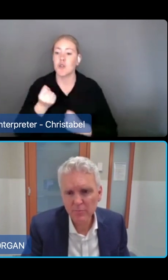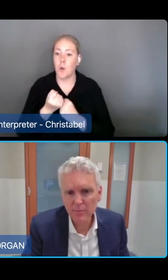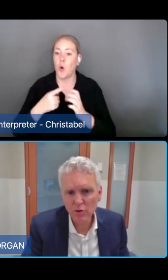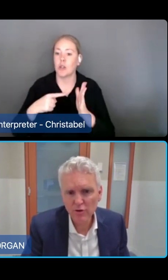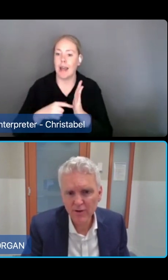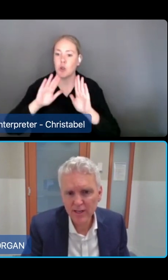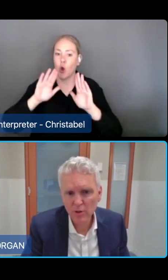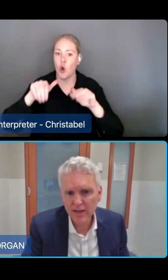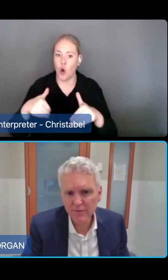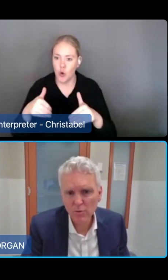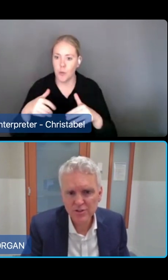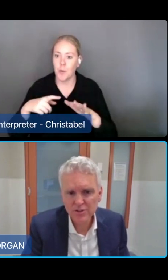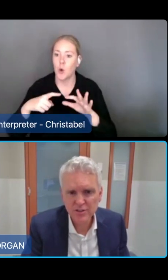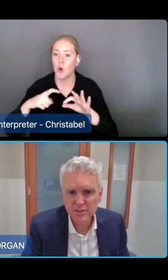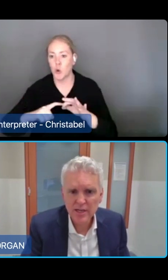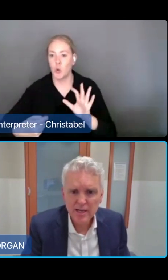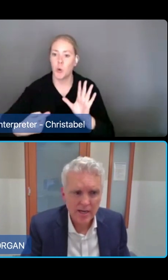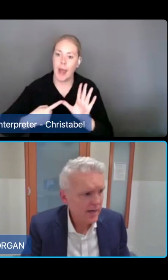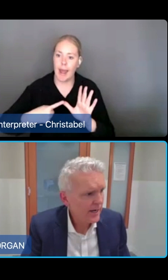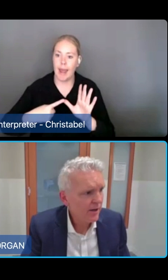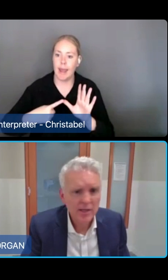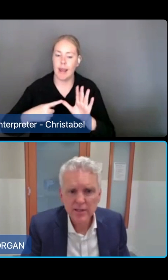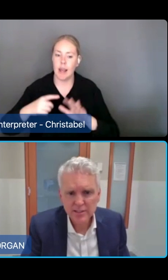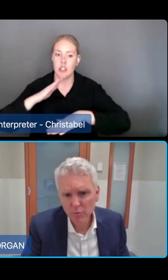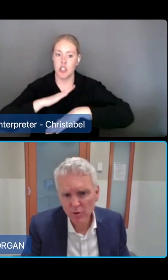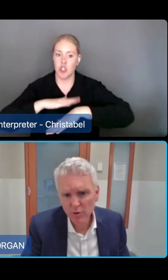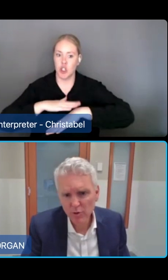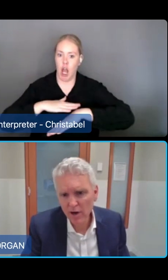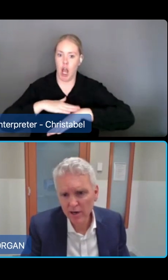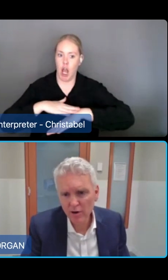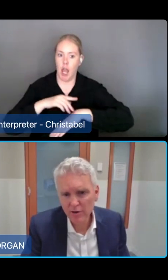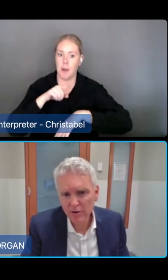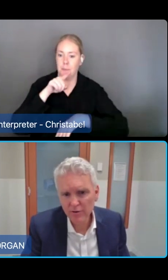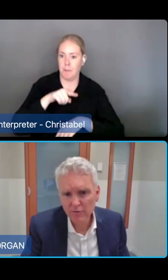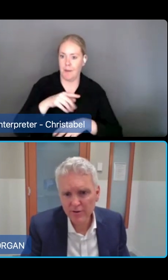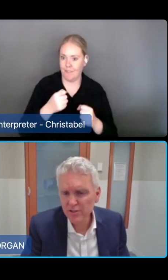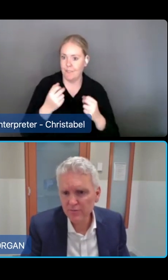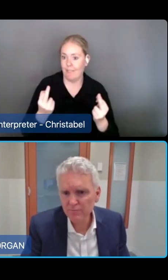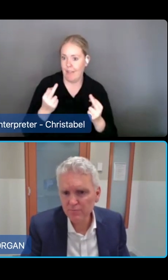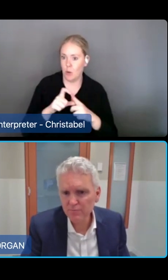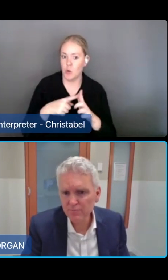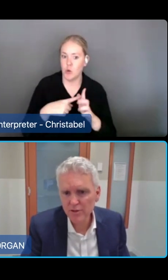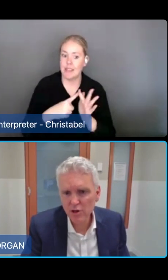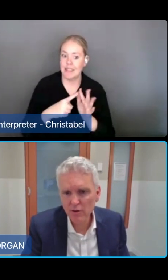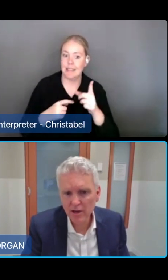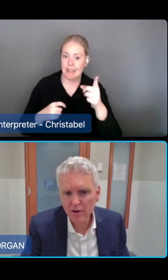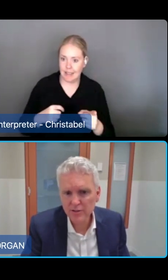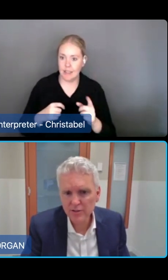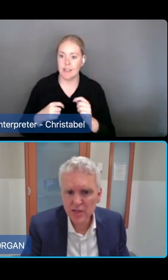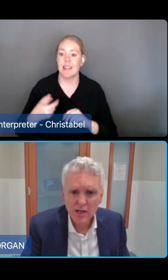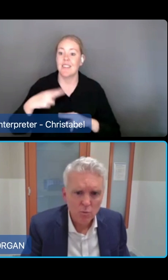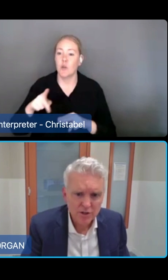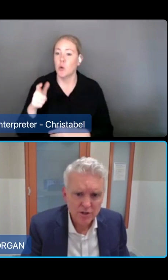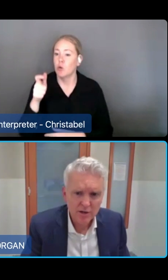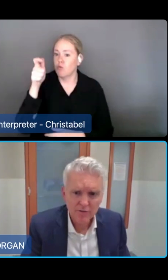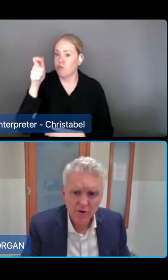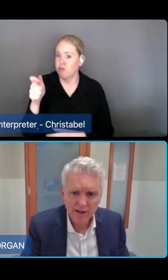be there for people who are available and have questions. I think, yes, they put up the QR codes. You can register through those QR codes.